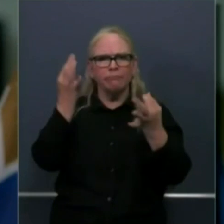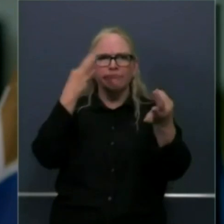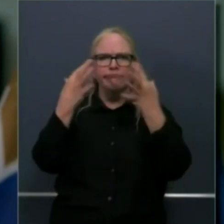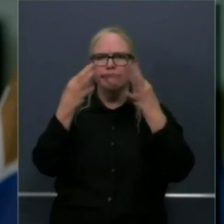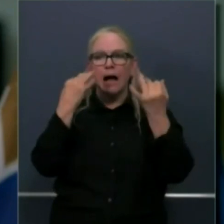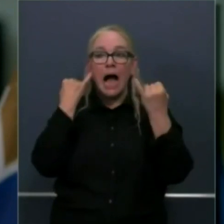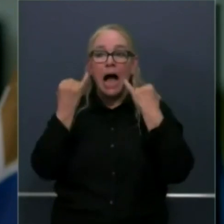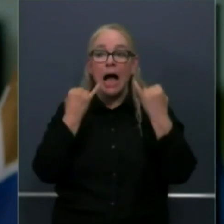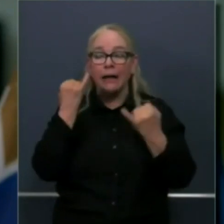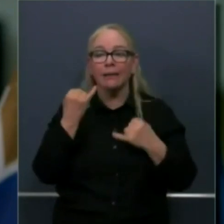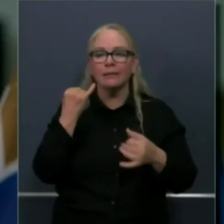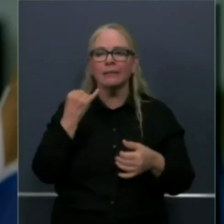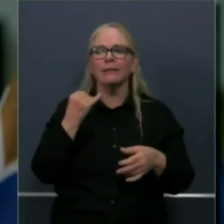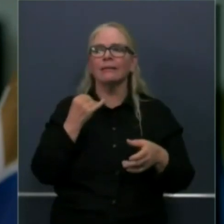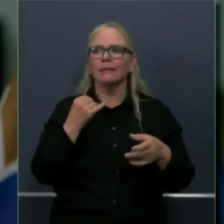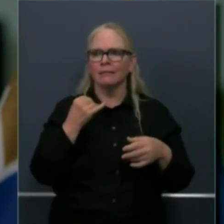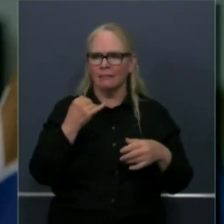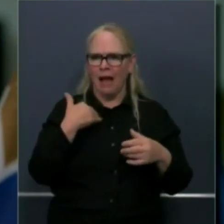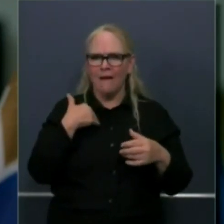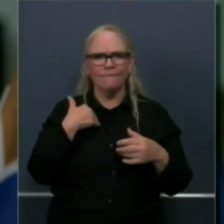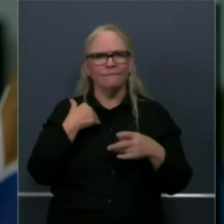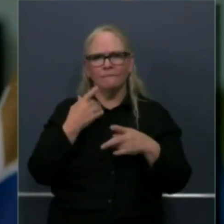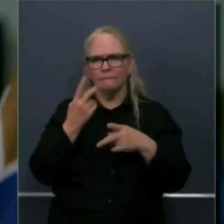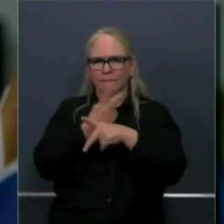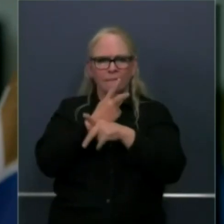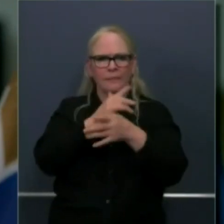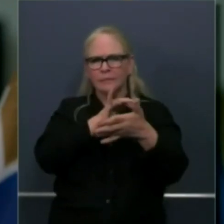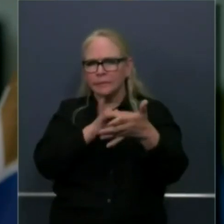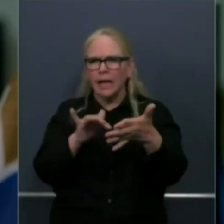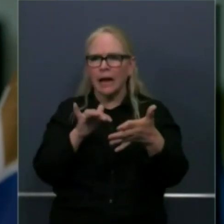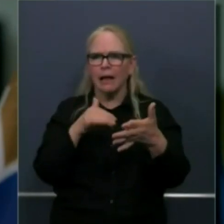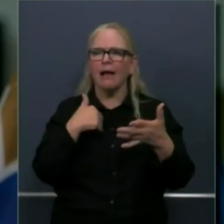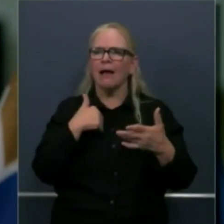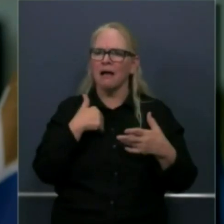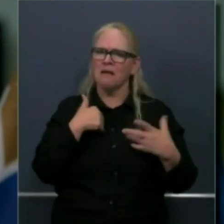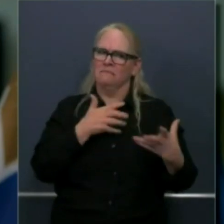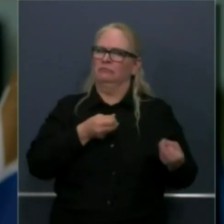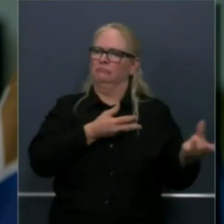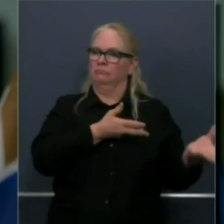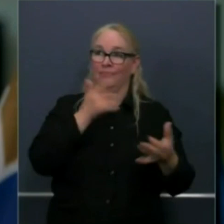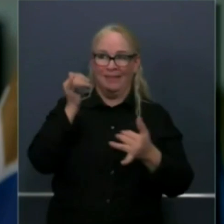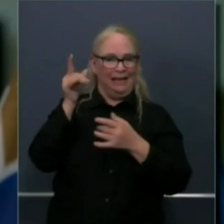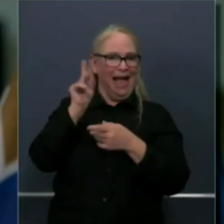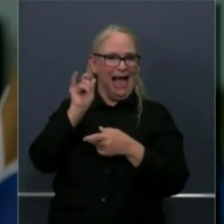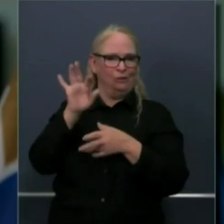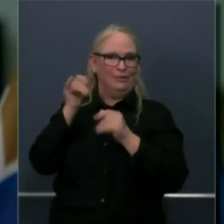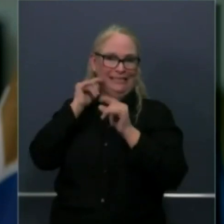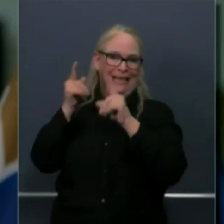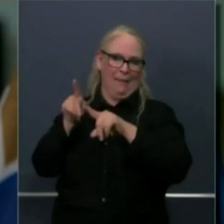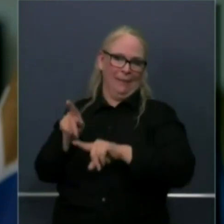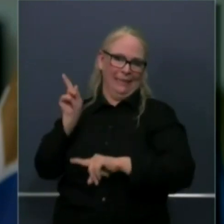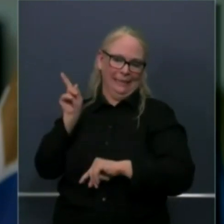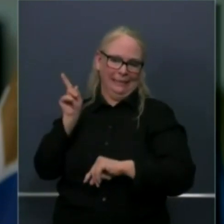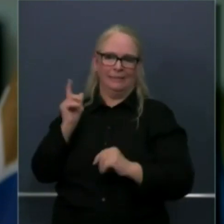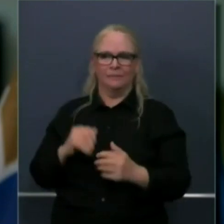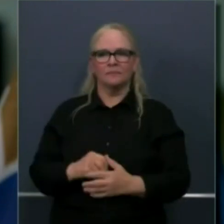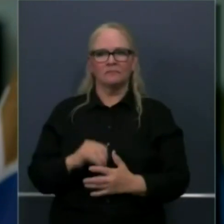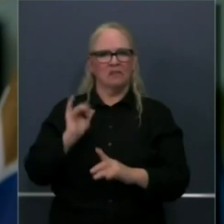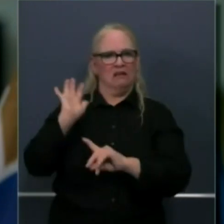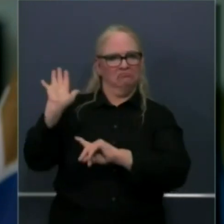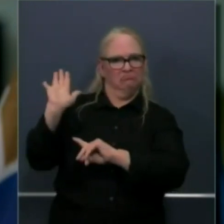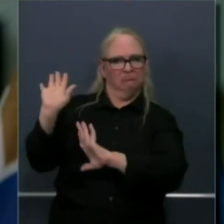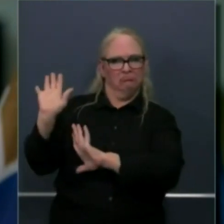shared necessarily, so there's a lot of that happening as well. But progress being made and those